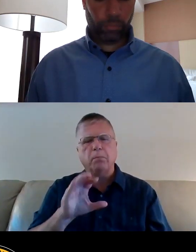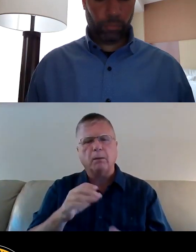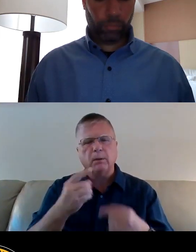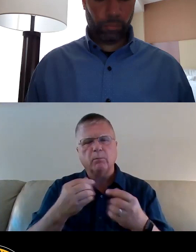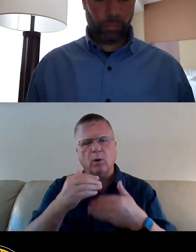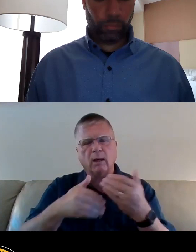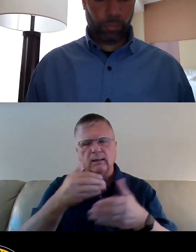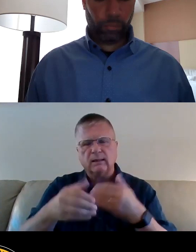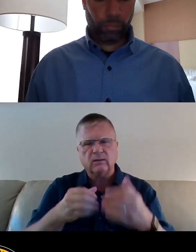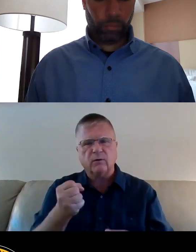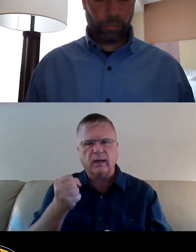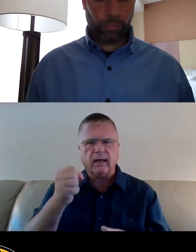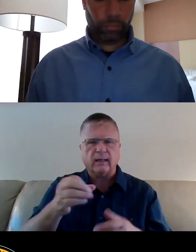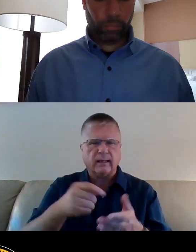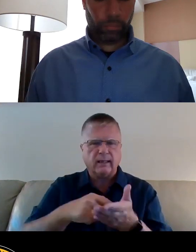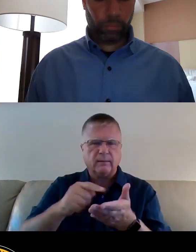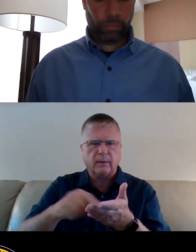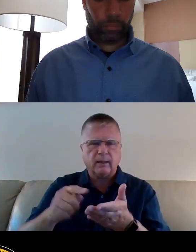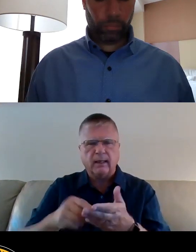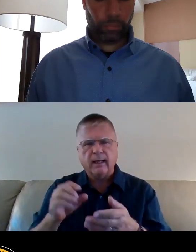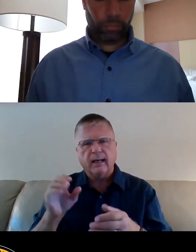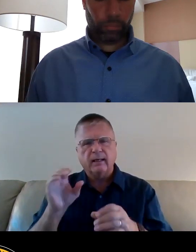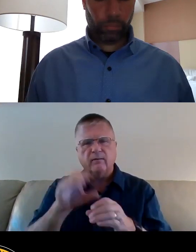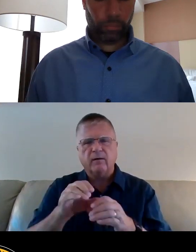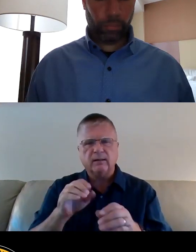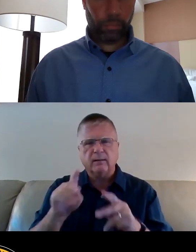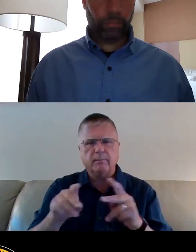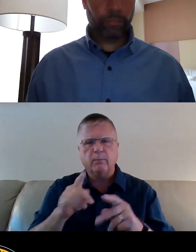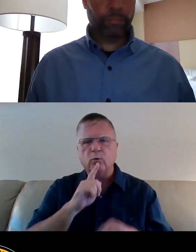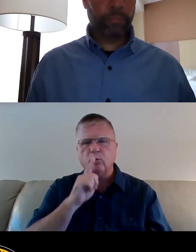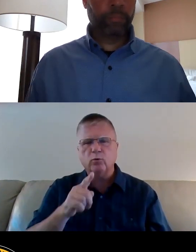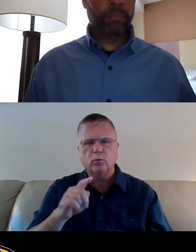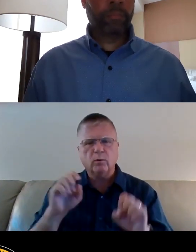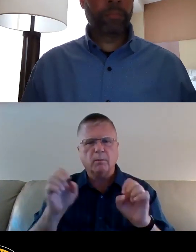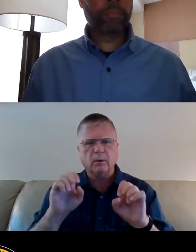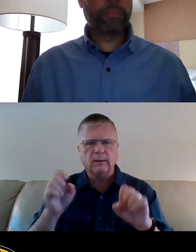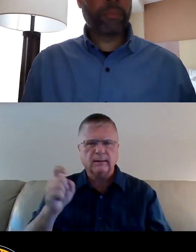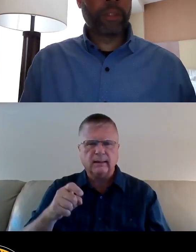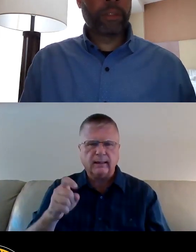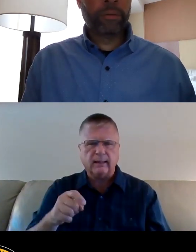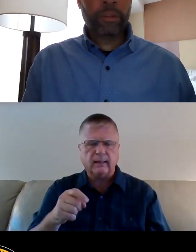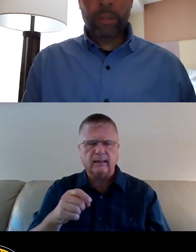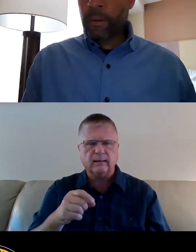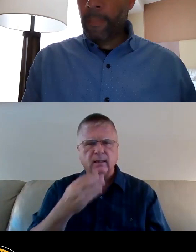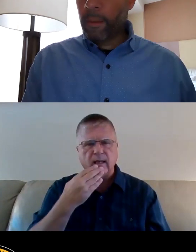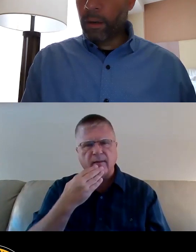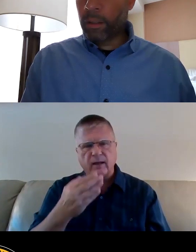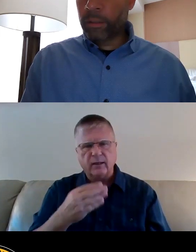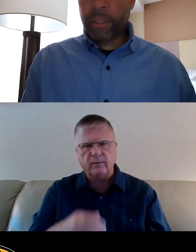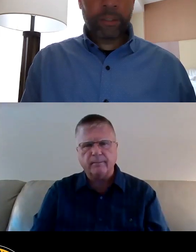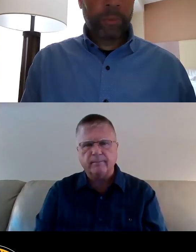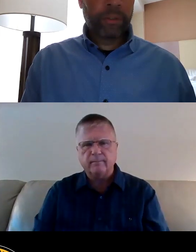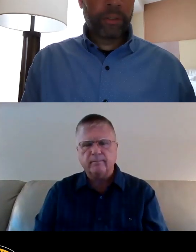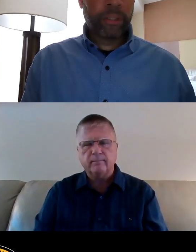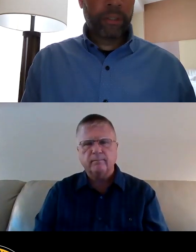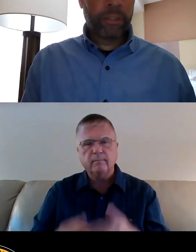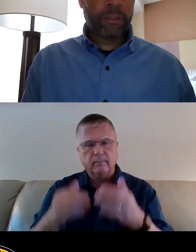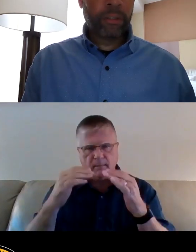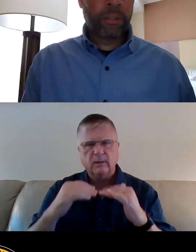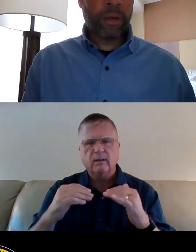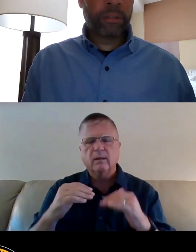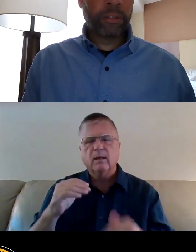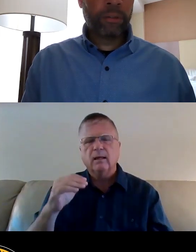and invest directly in people's emergency needs. Thank you. Thank you. Our next speaker